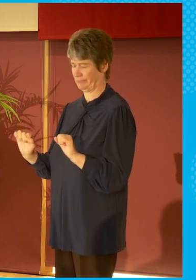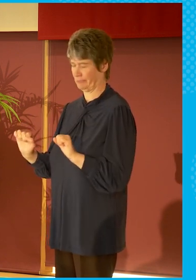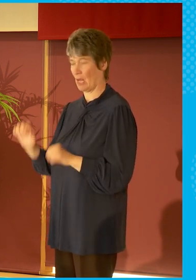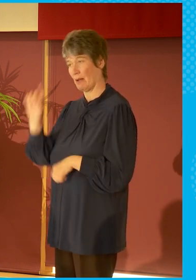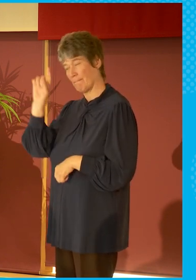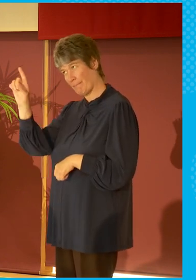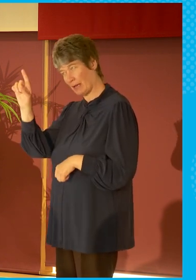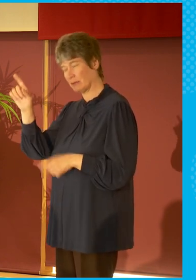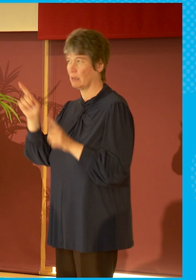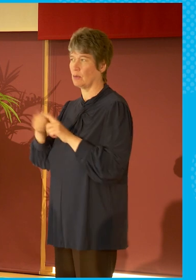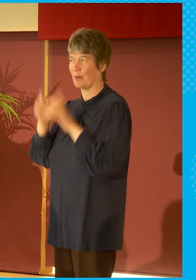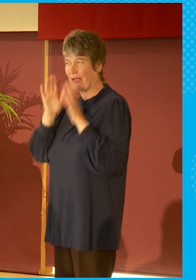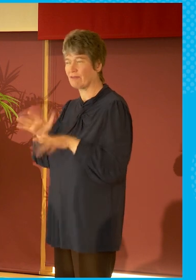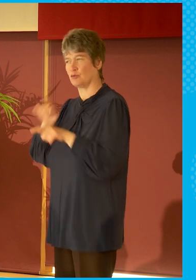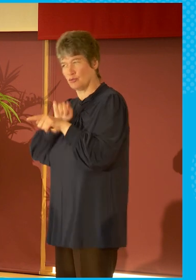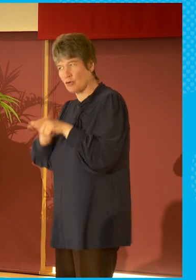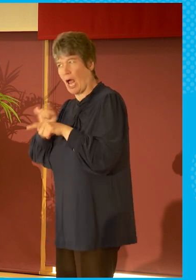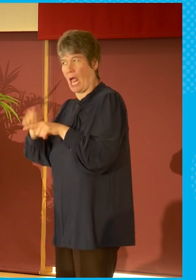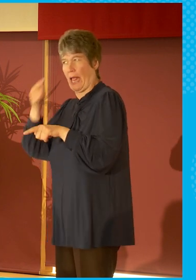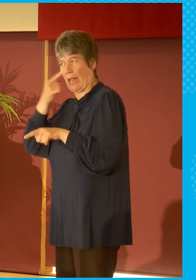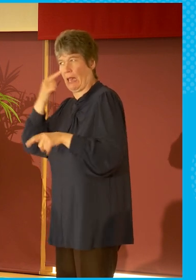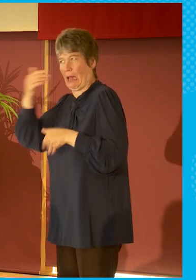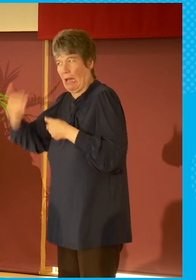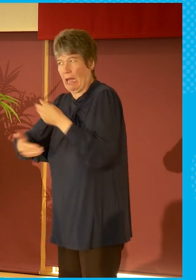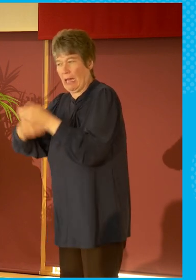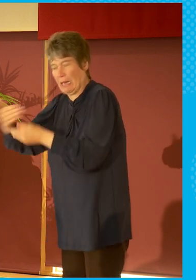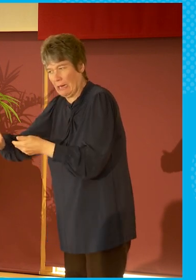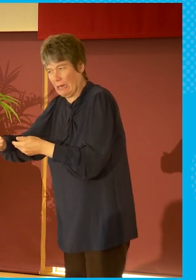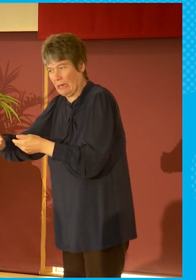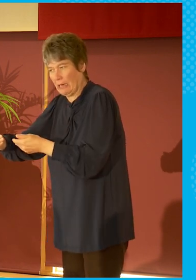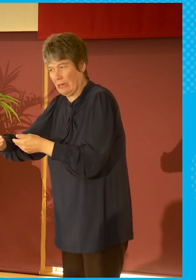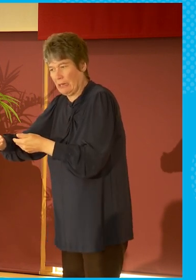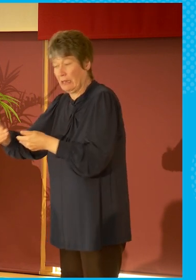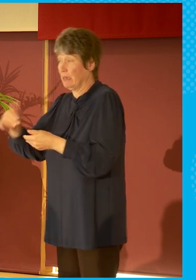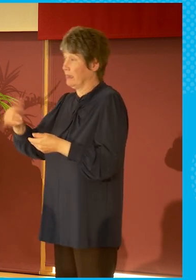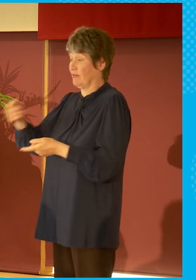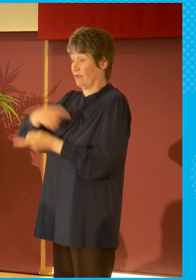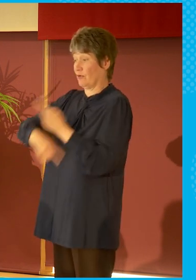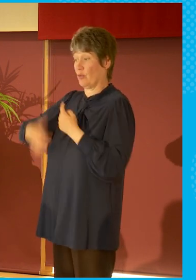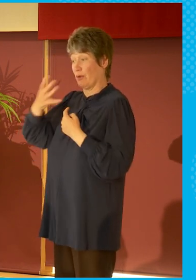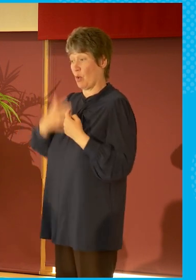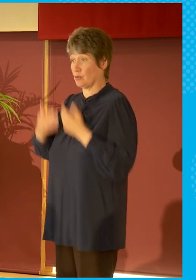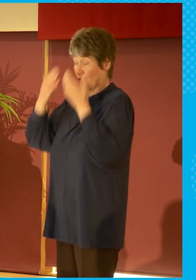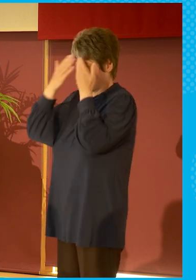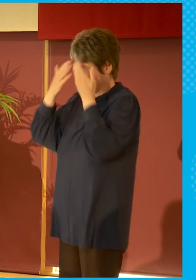know, quite demanding, which is, you know, to have respect for diversity of view, but not to